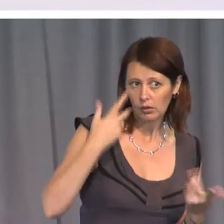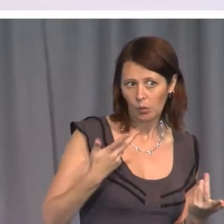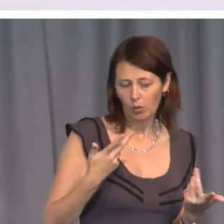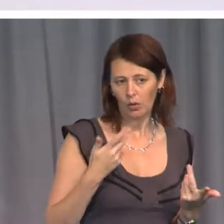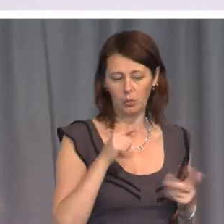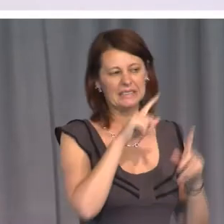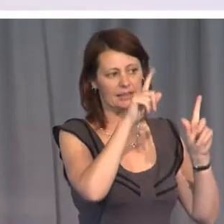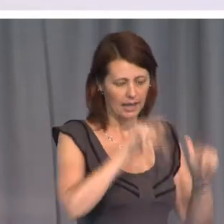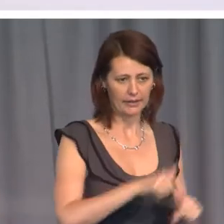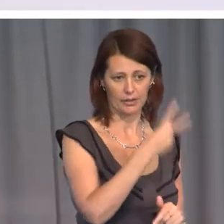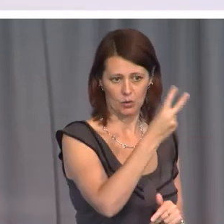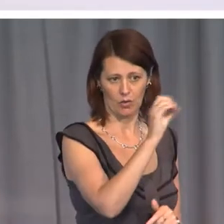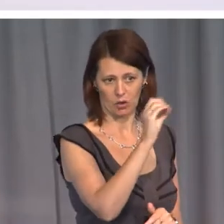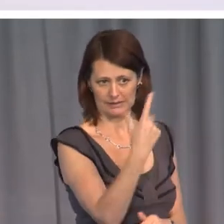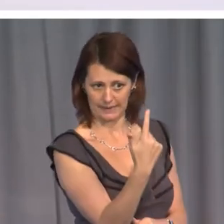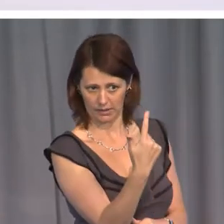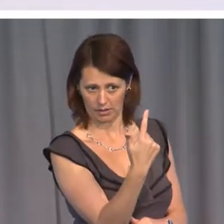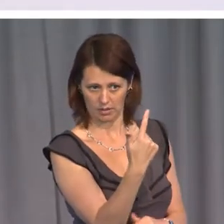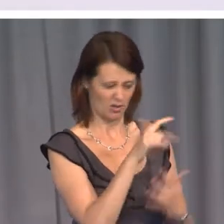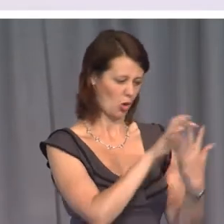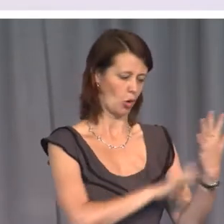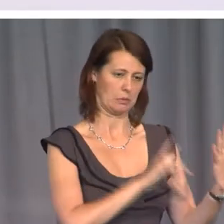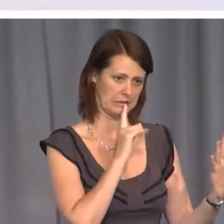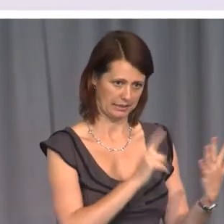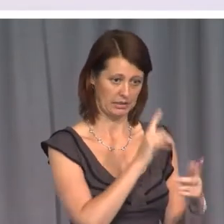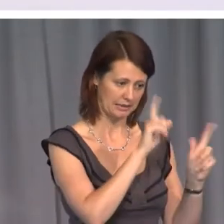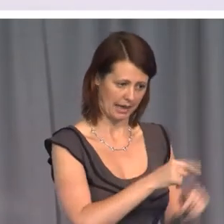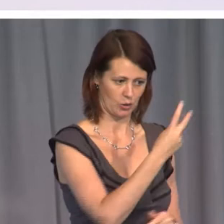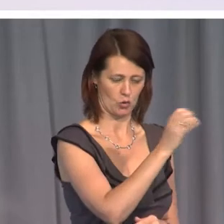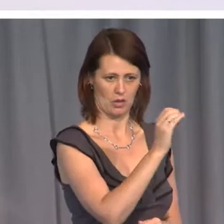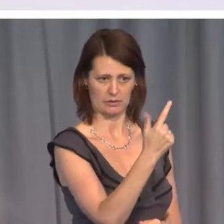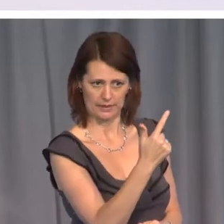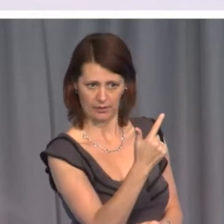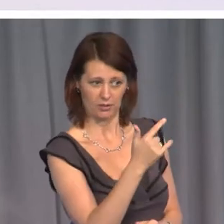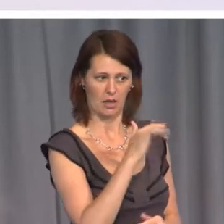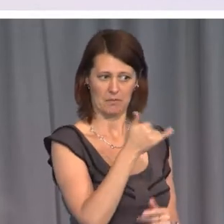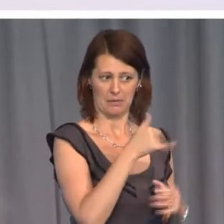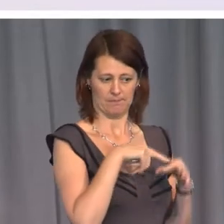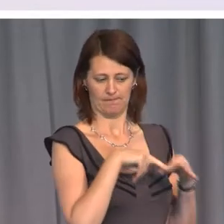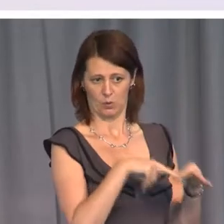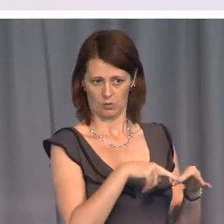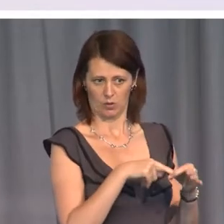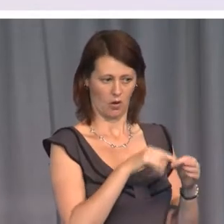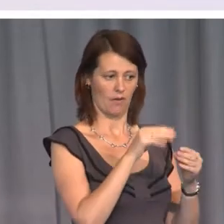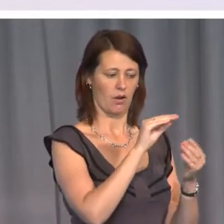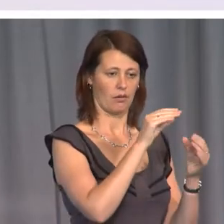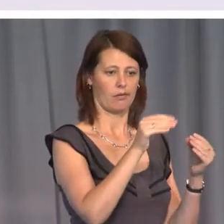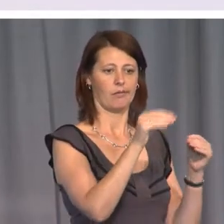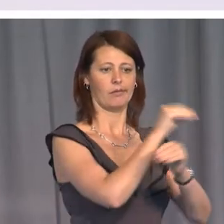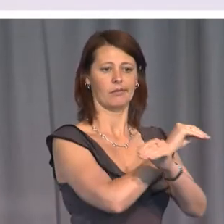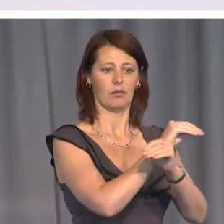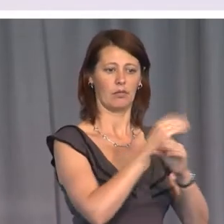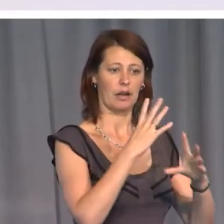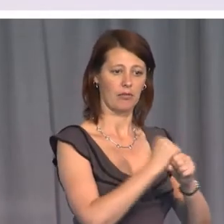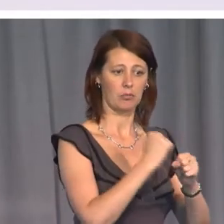started in 2007 according to the document, so there may have been some question of change over, but it